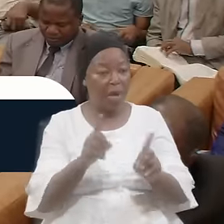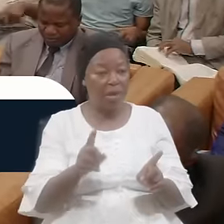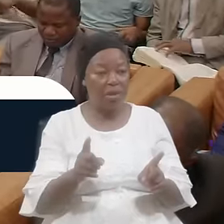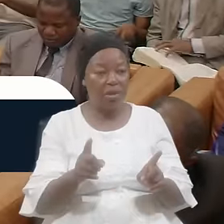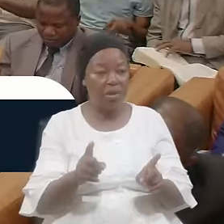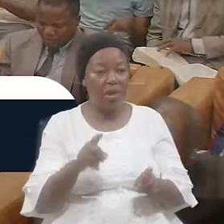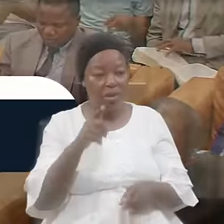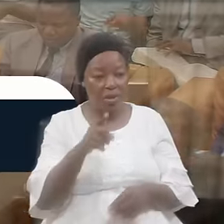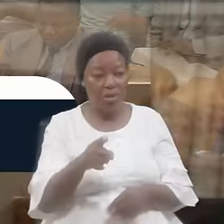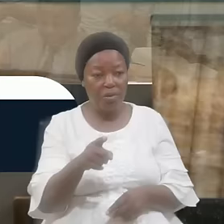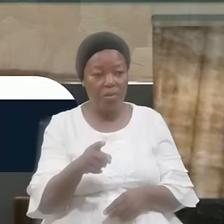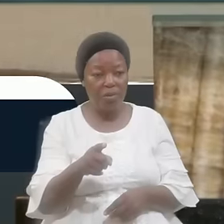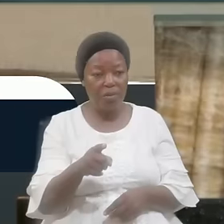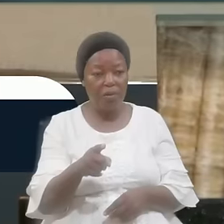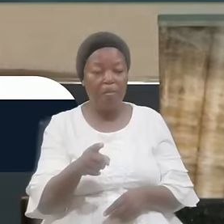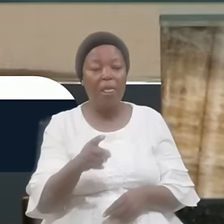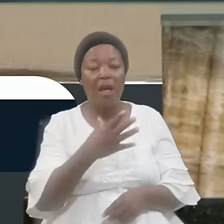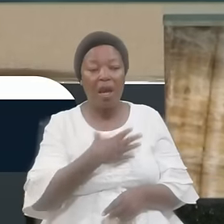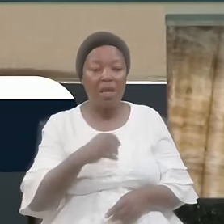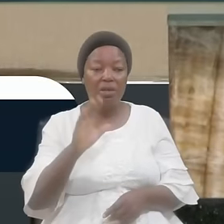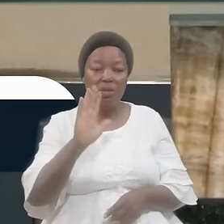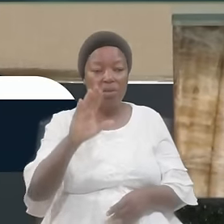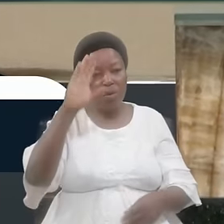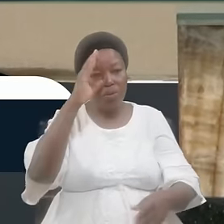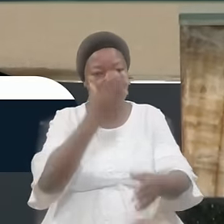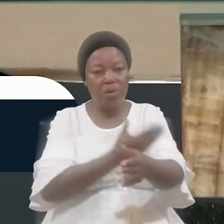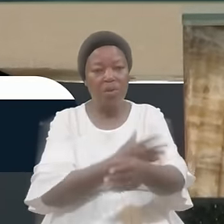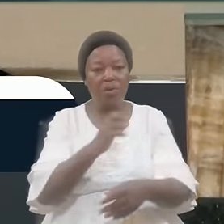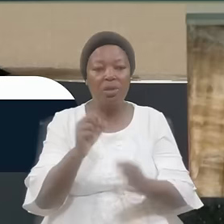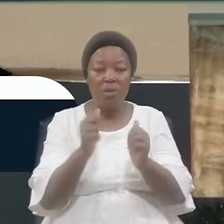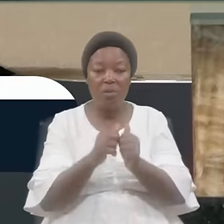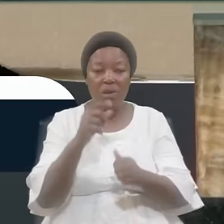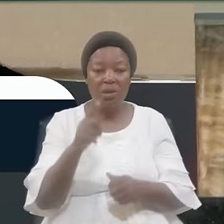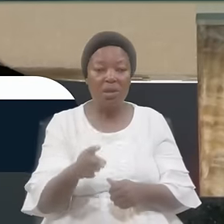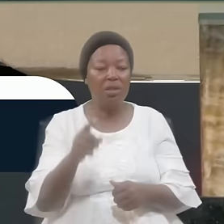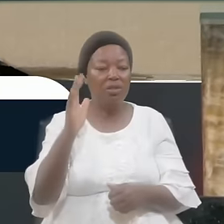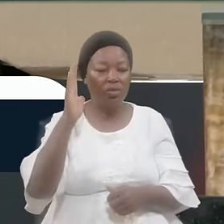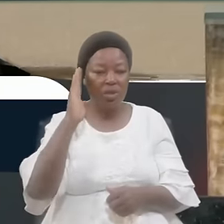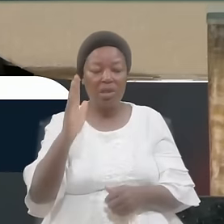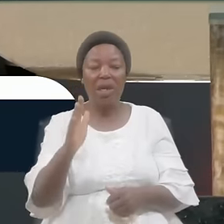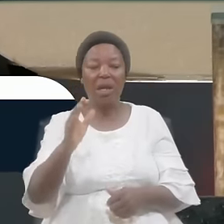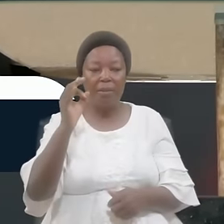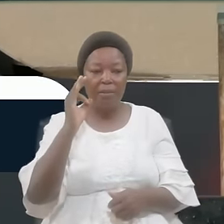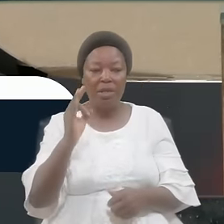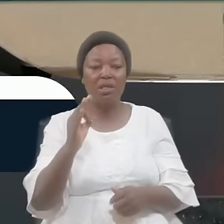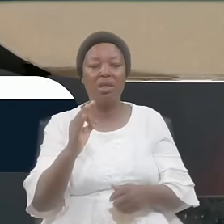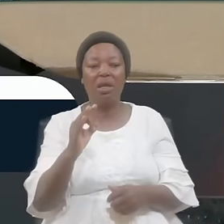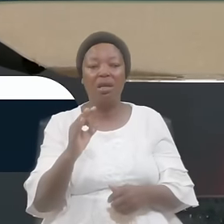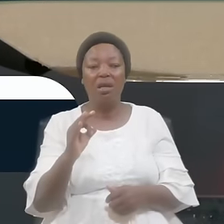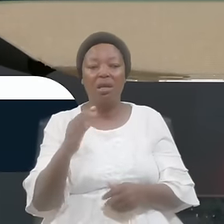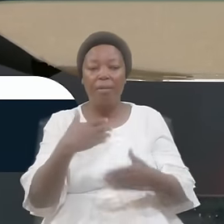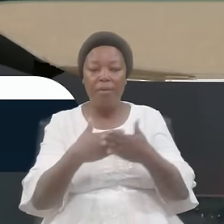thou And thy sons with thee Shall minister